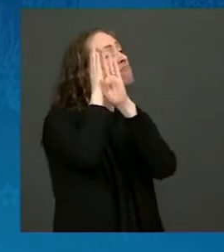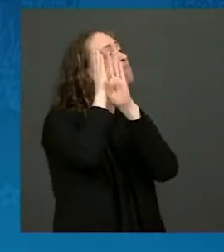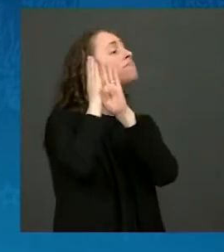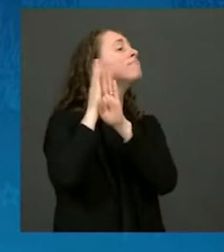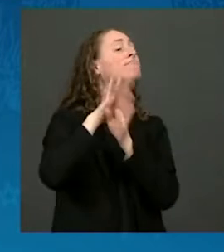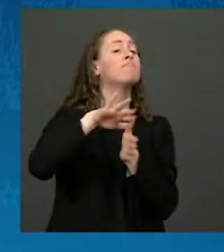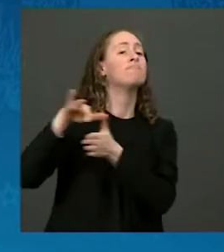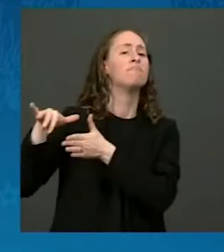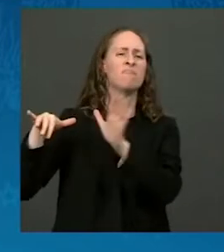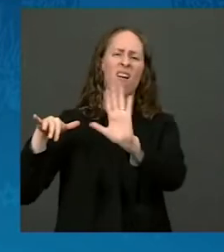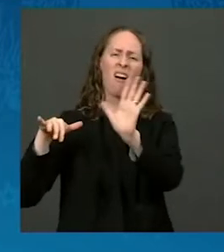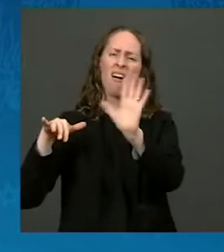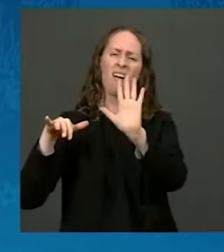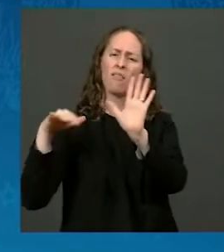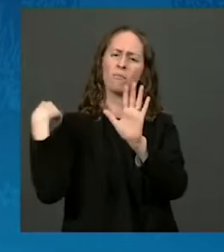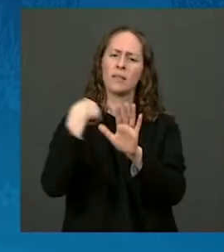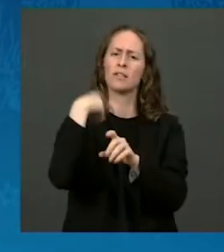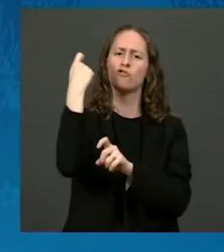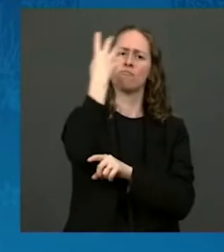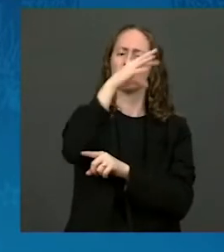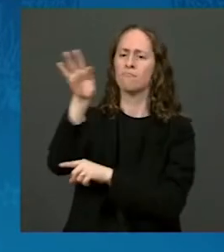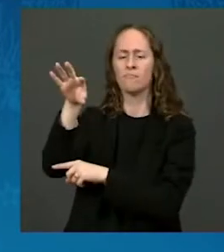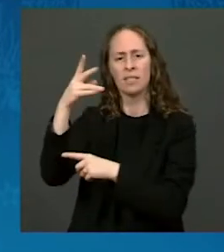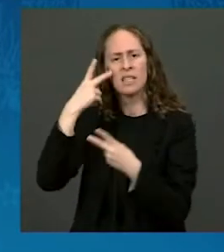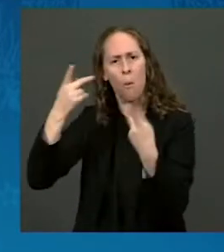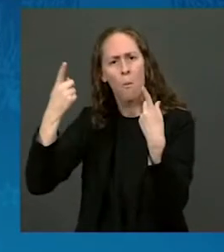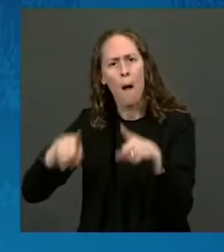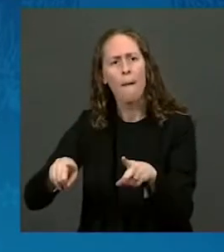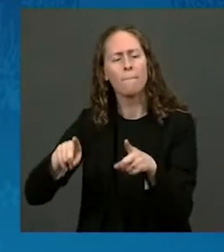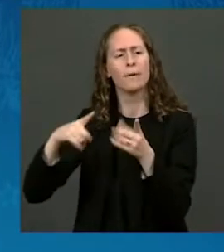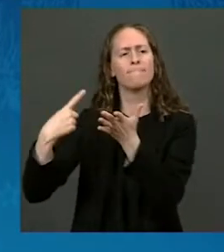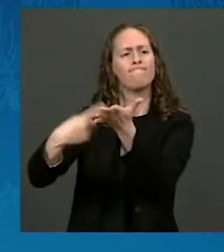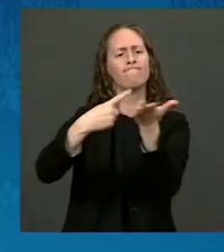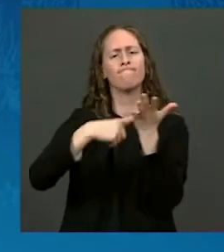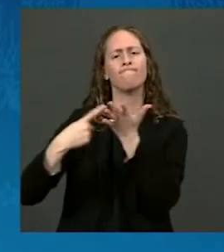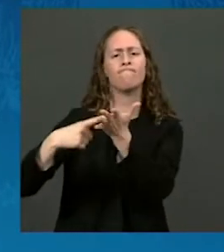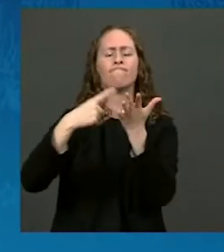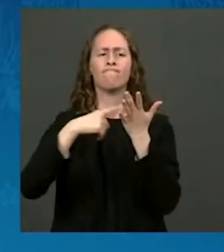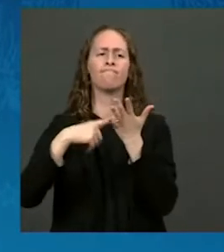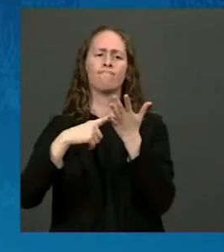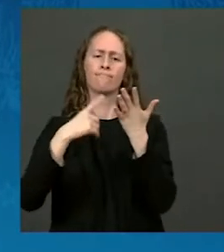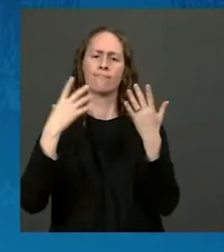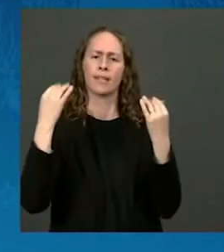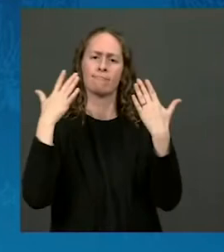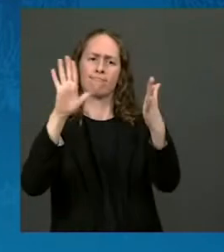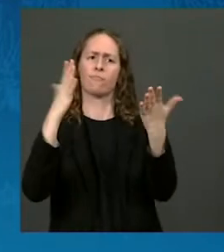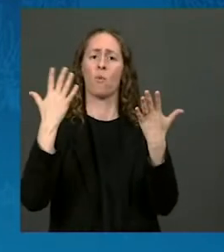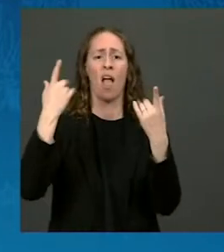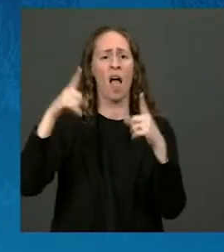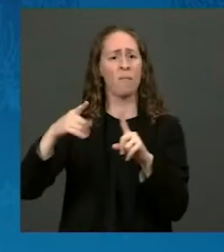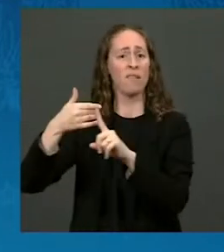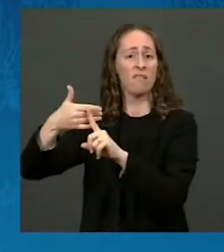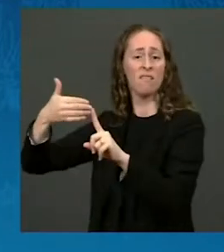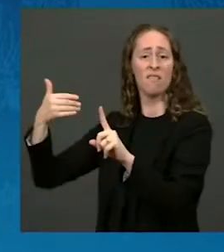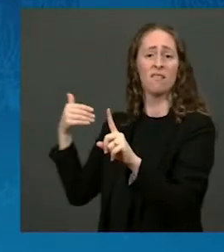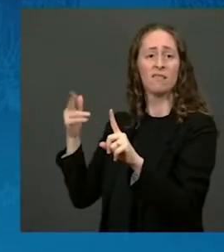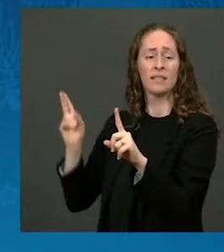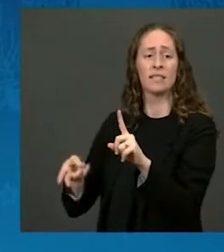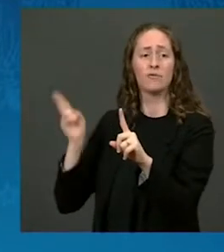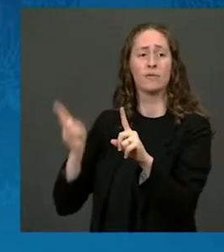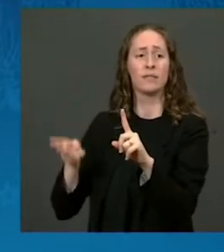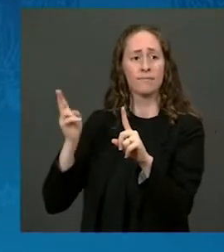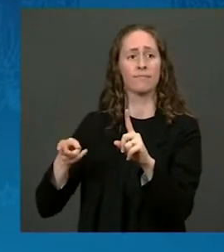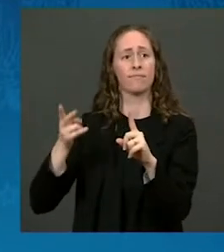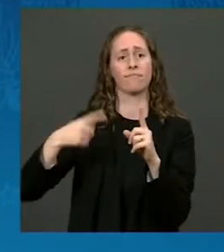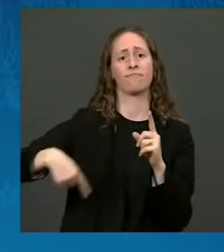it and do everything we can to address the impact of the past on Native communities